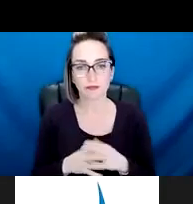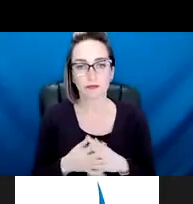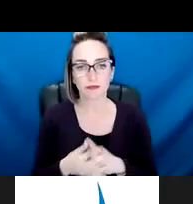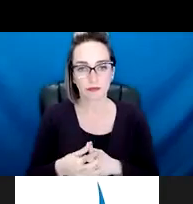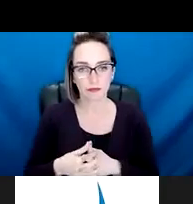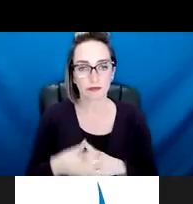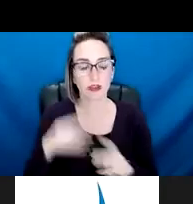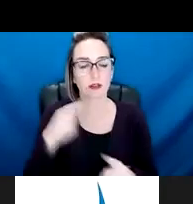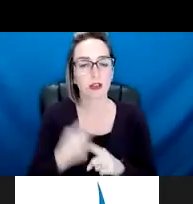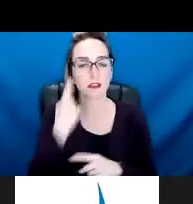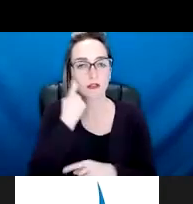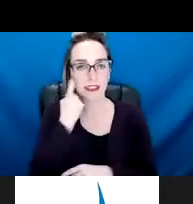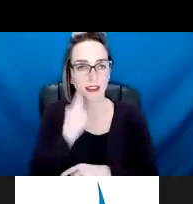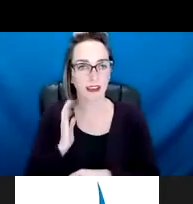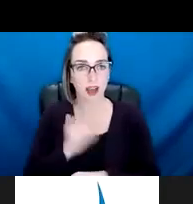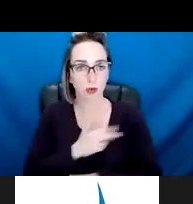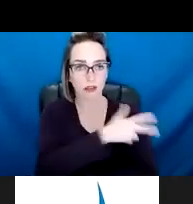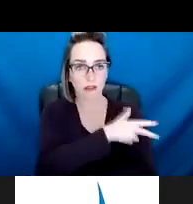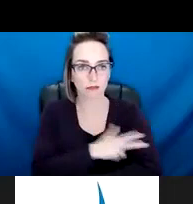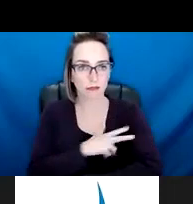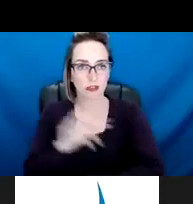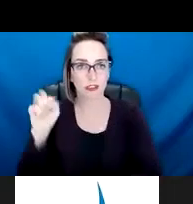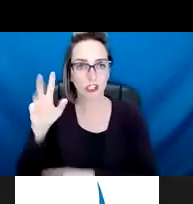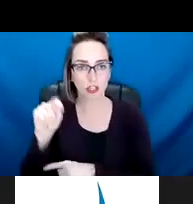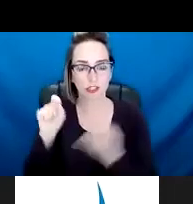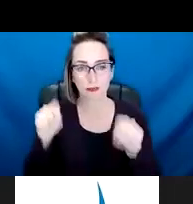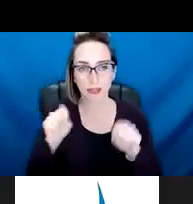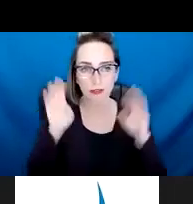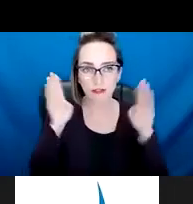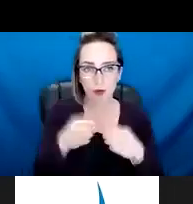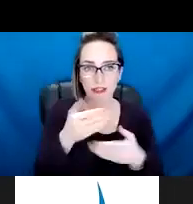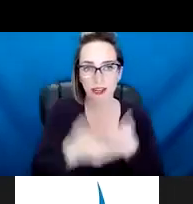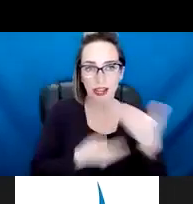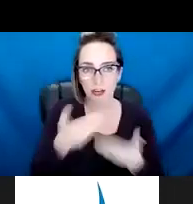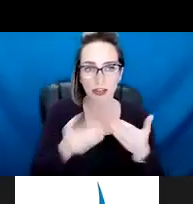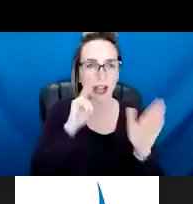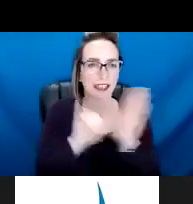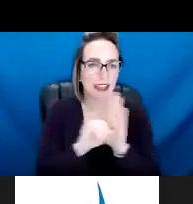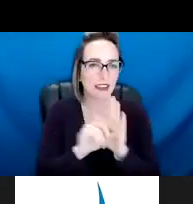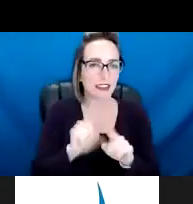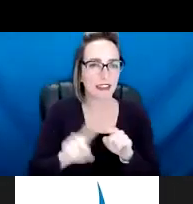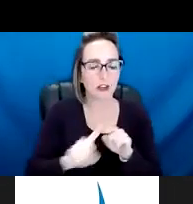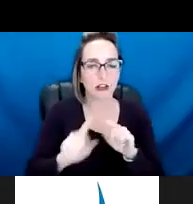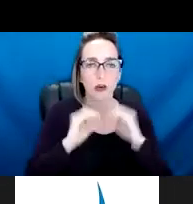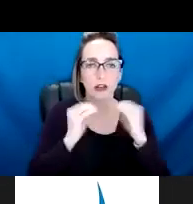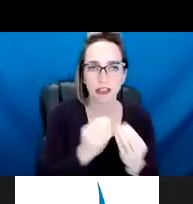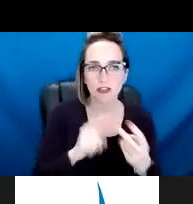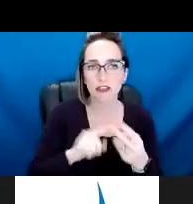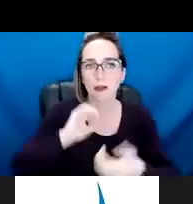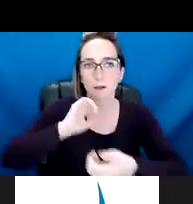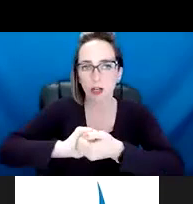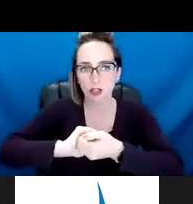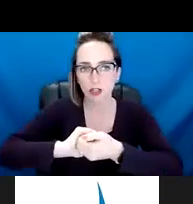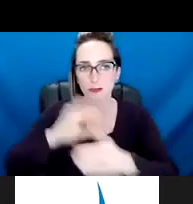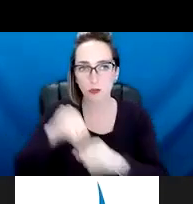focus on recruitment, working with different partners within the city, different enterprises within the city